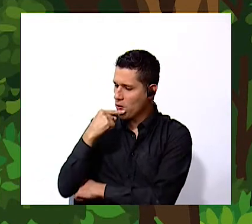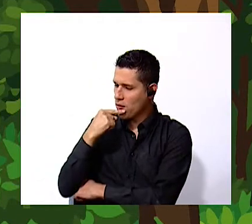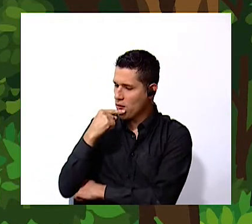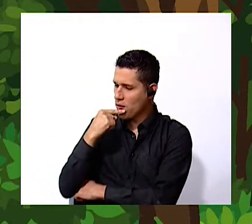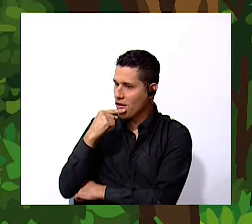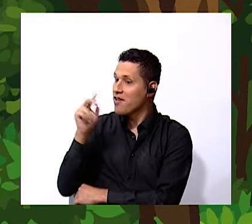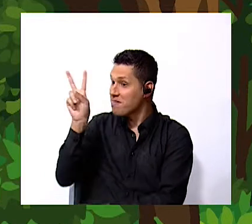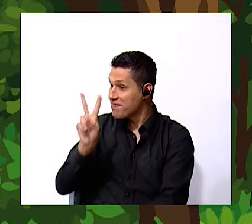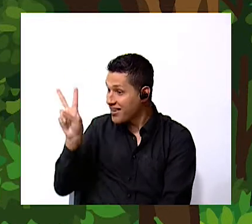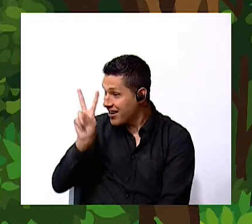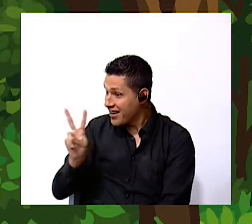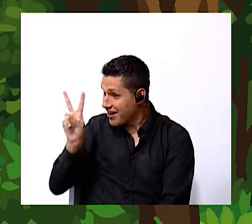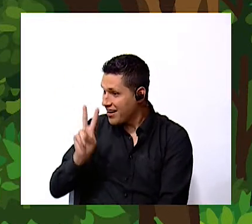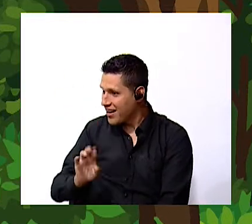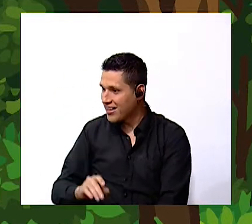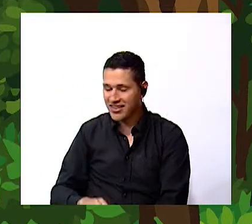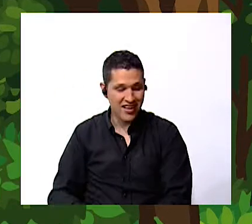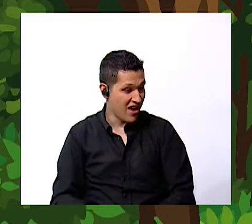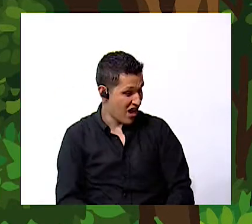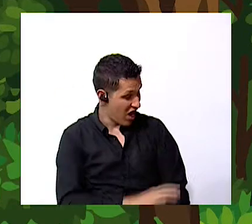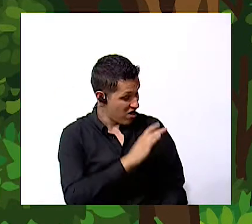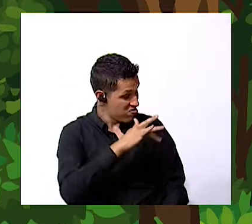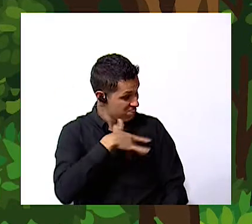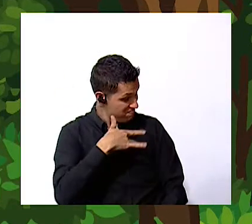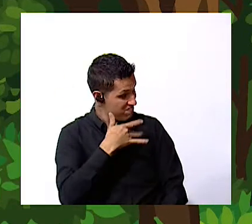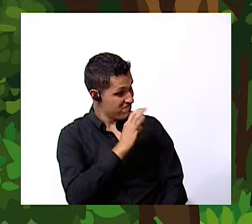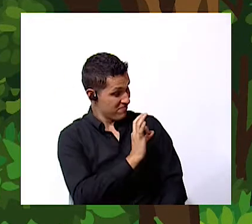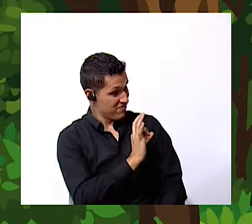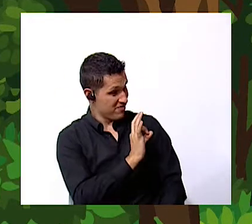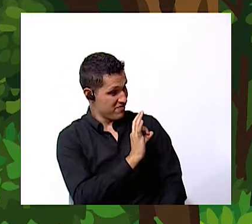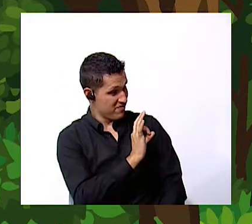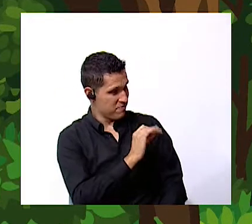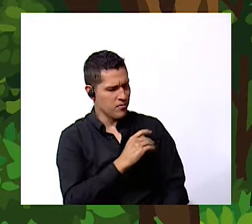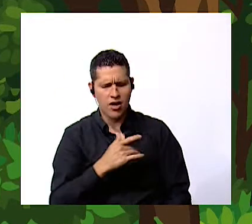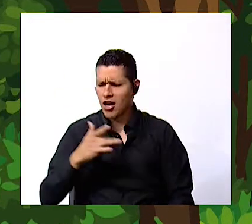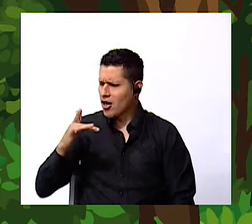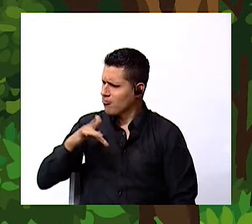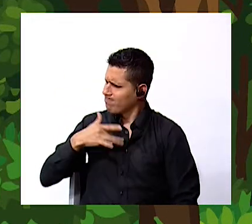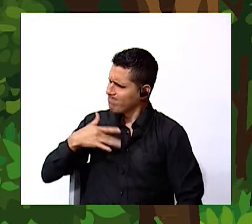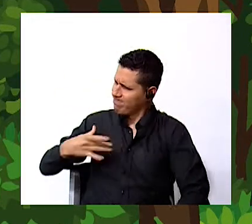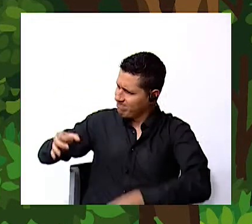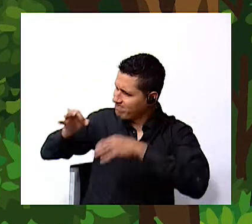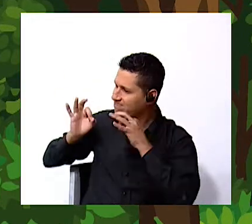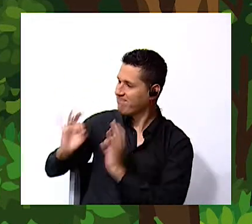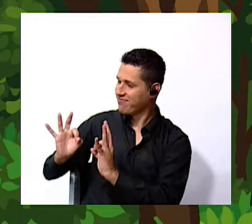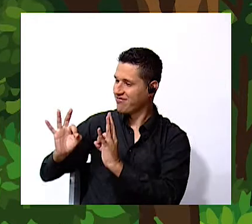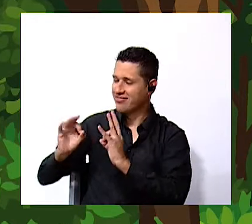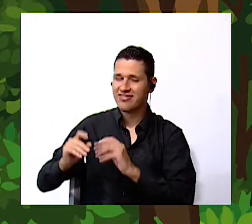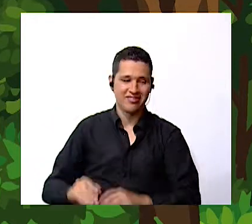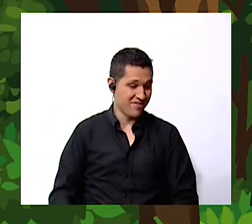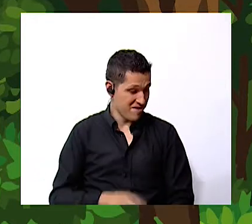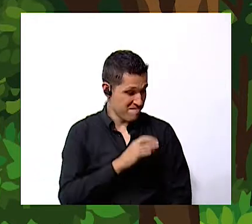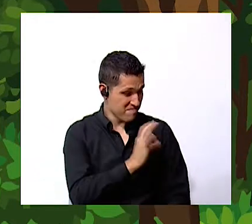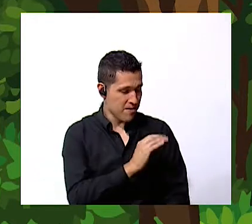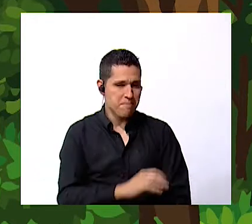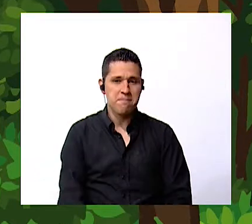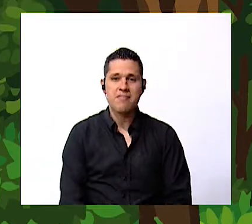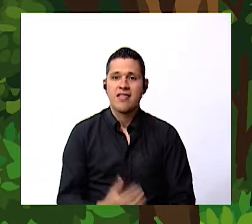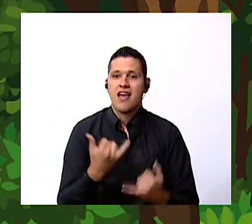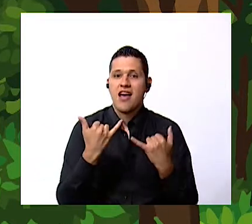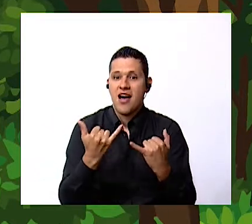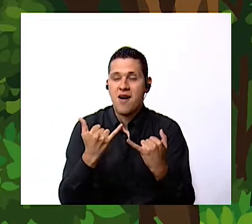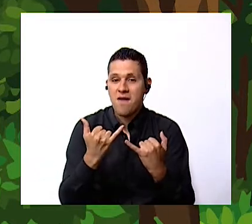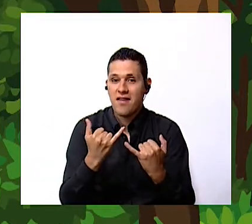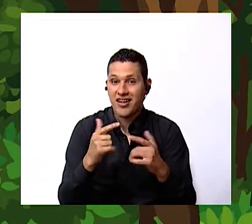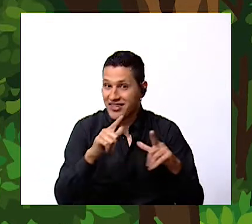oh and how do you feel I feel wonderful very good Maria now are you ready to